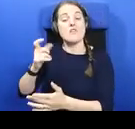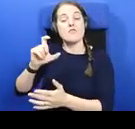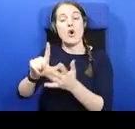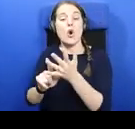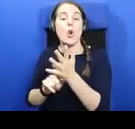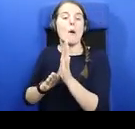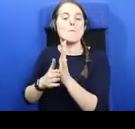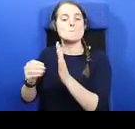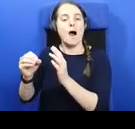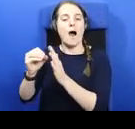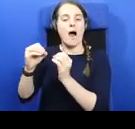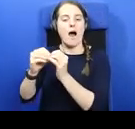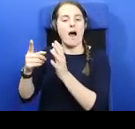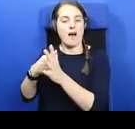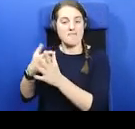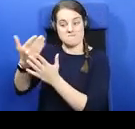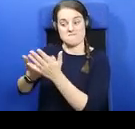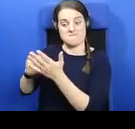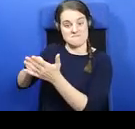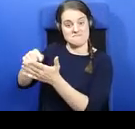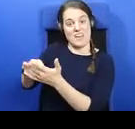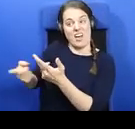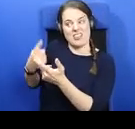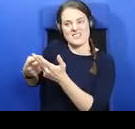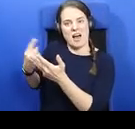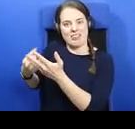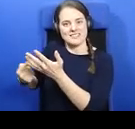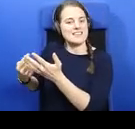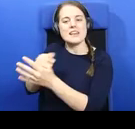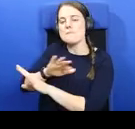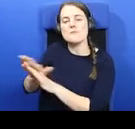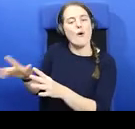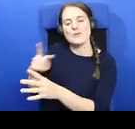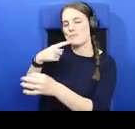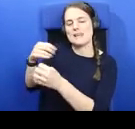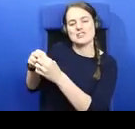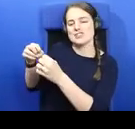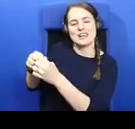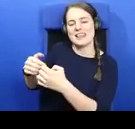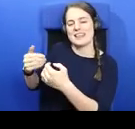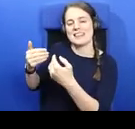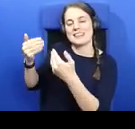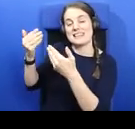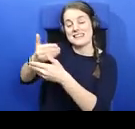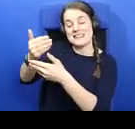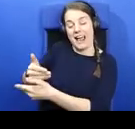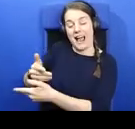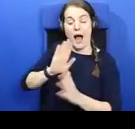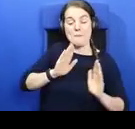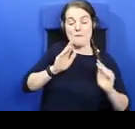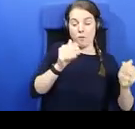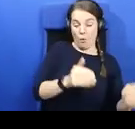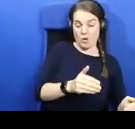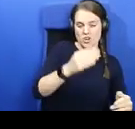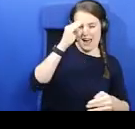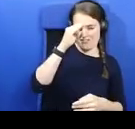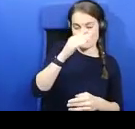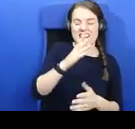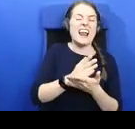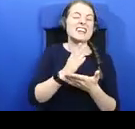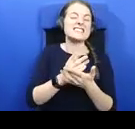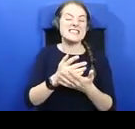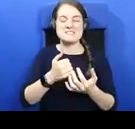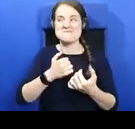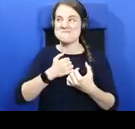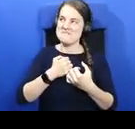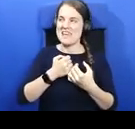them. But there are many other sources which I'm not referring to this evening. And sometimes, if I had a criticism of some of my colleagues on this